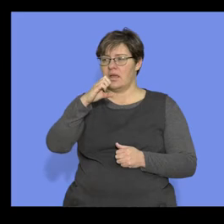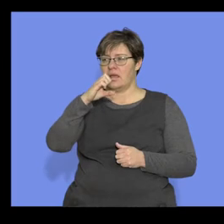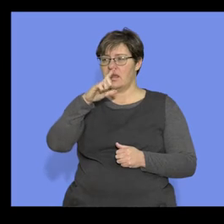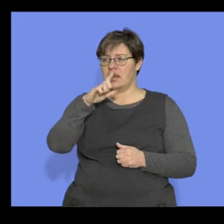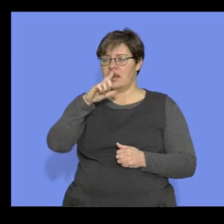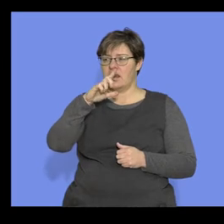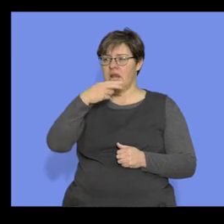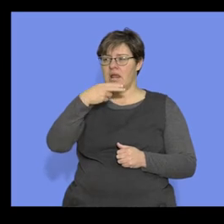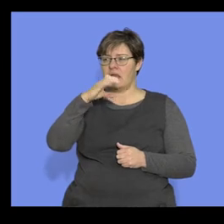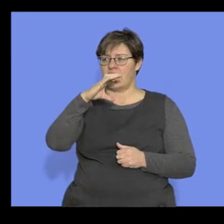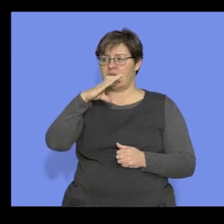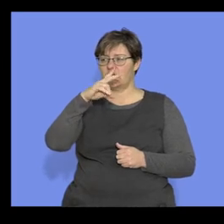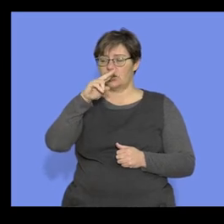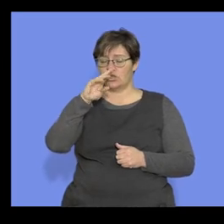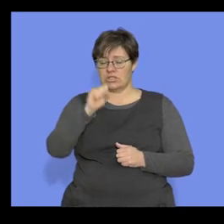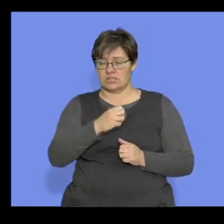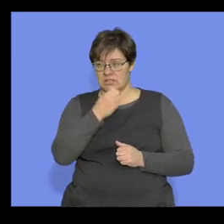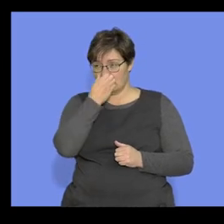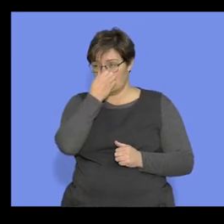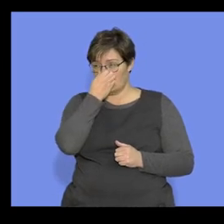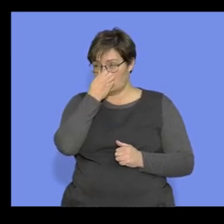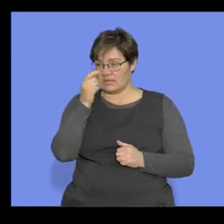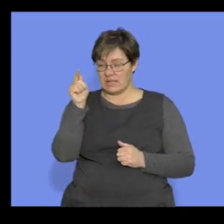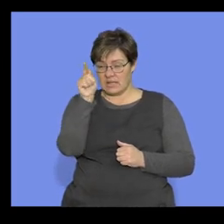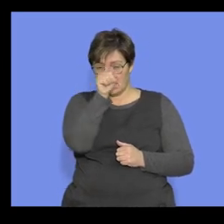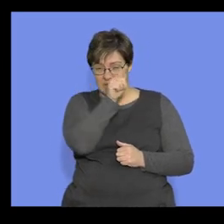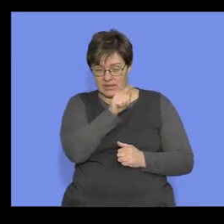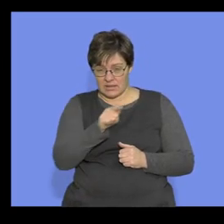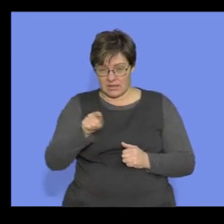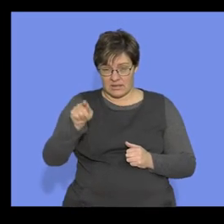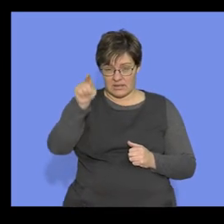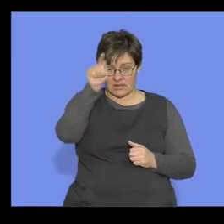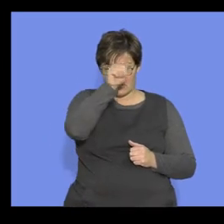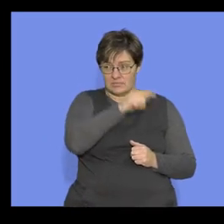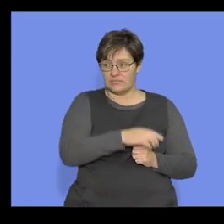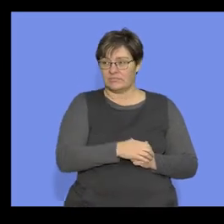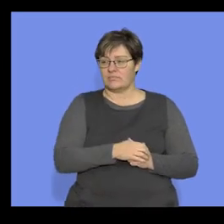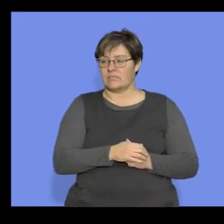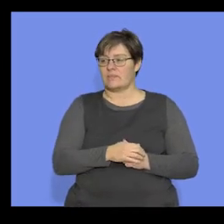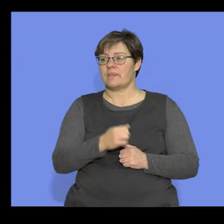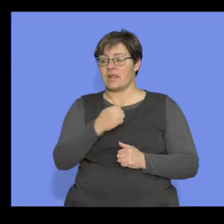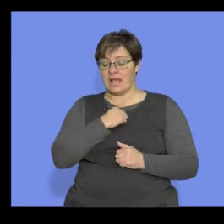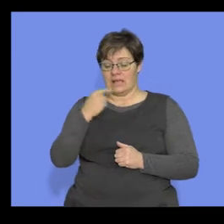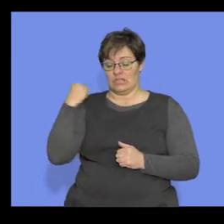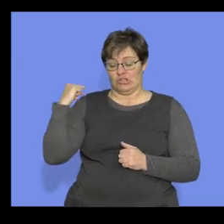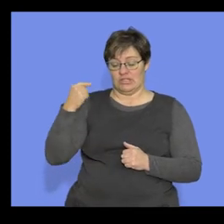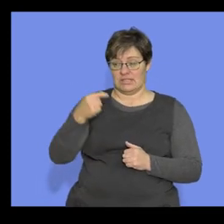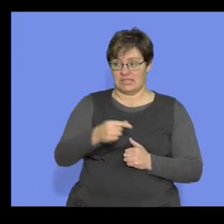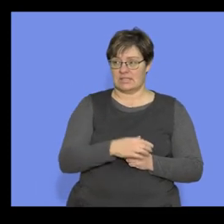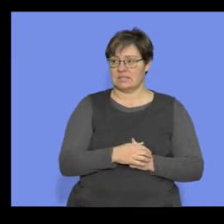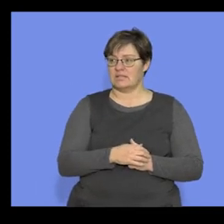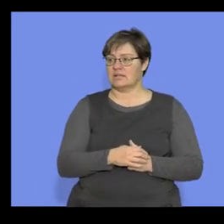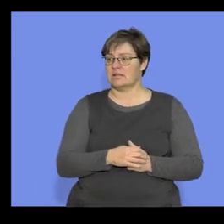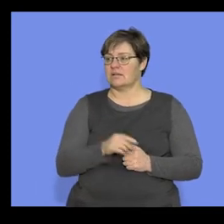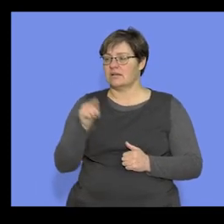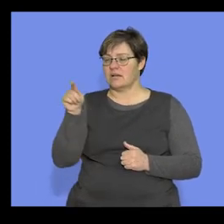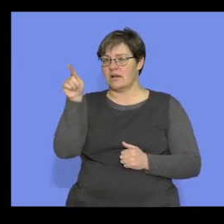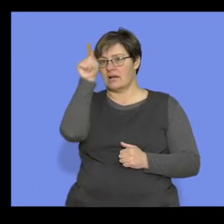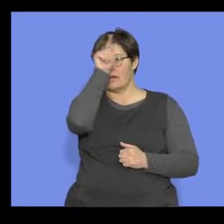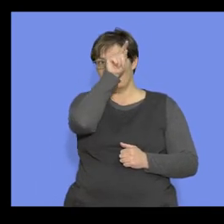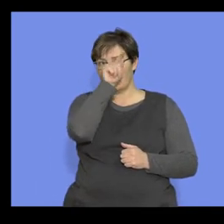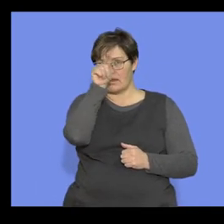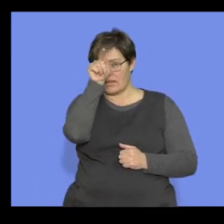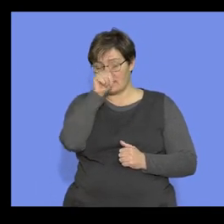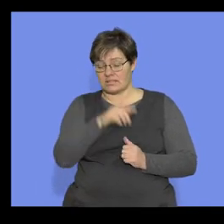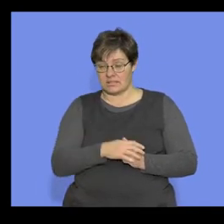two homnid, all right, genre over here, over there, that is the genus, and